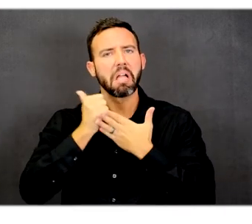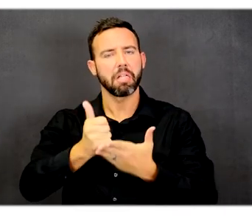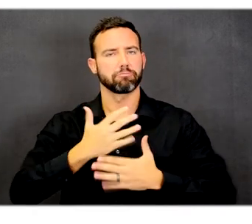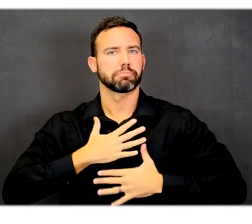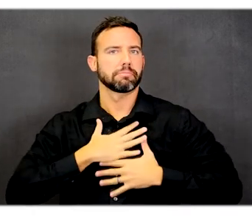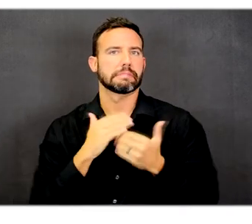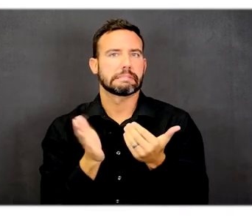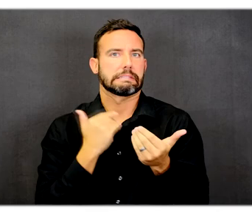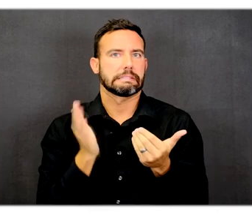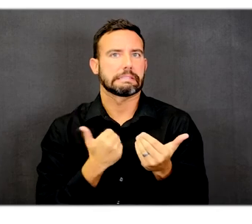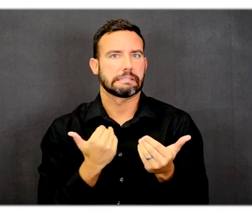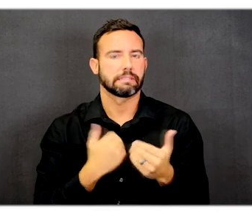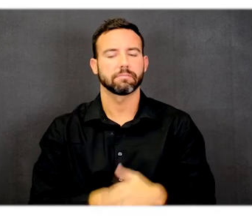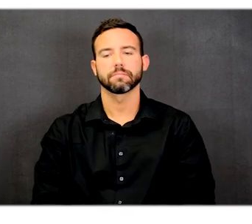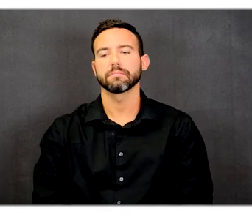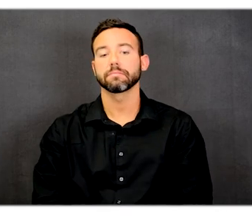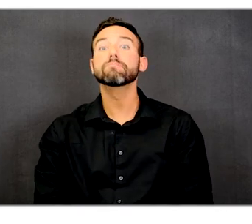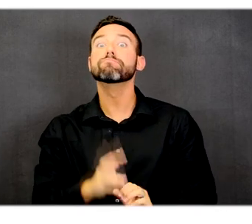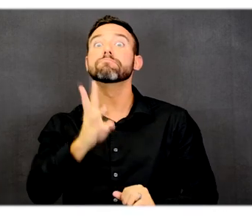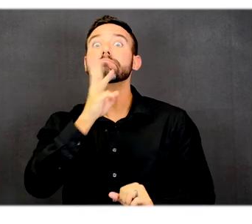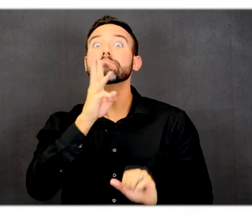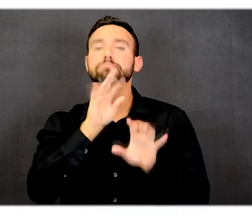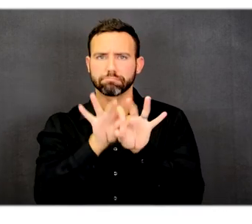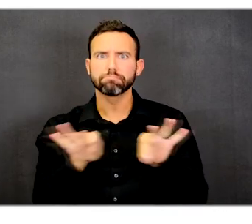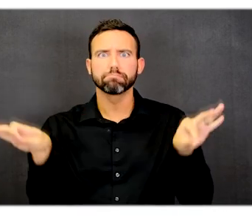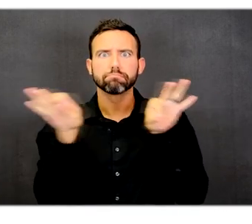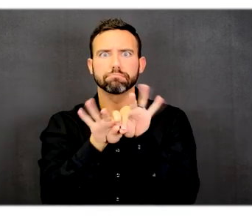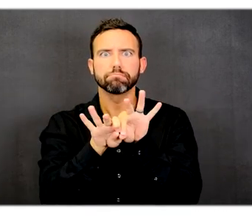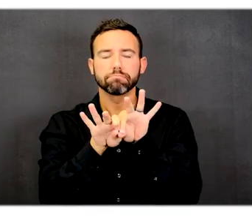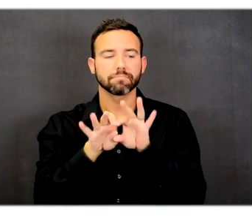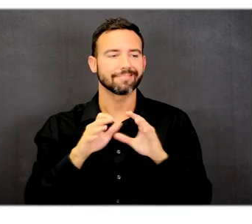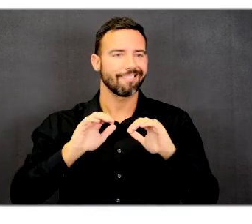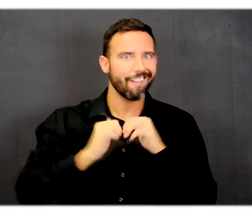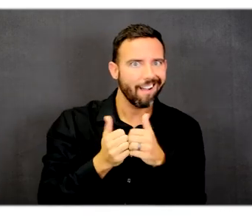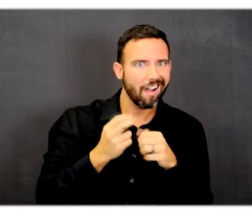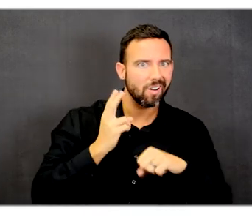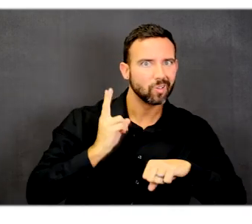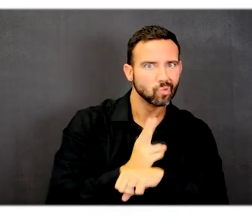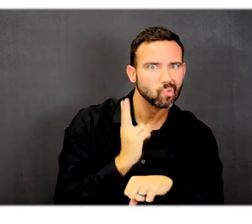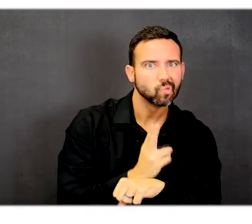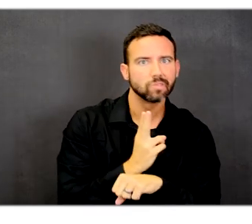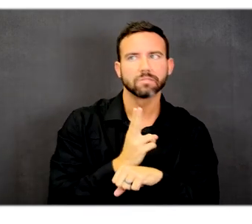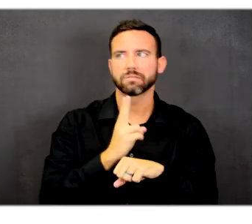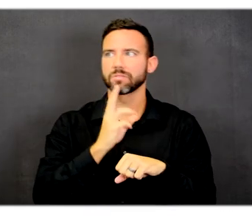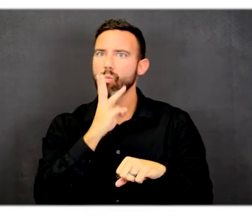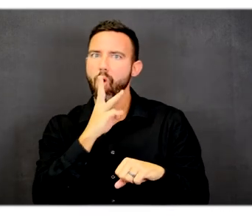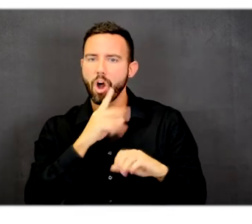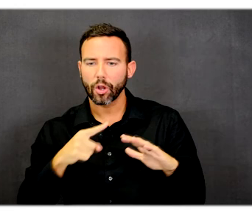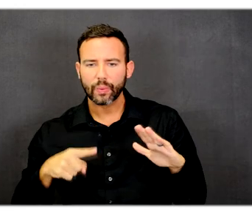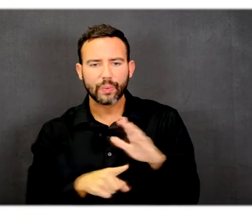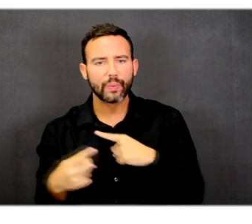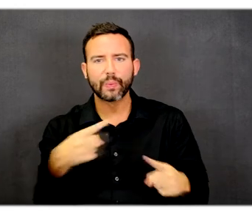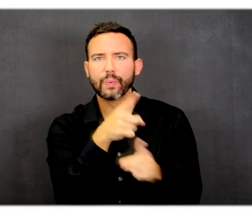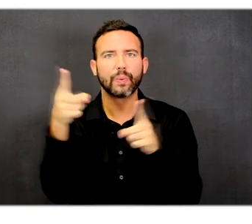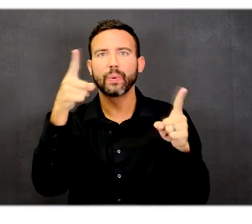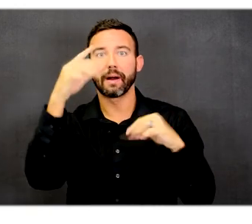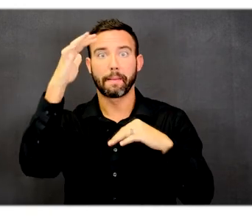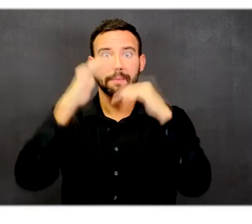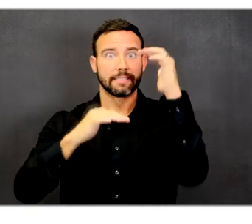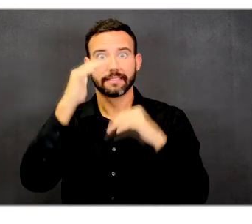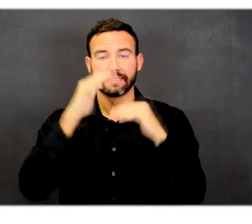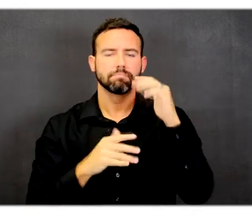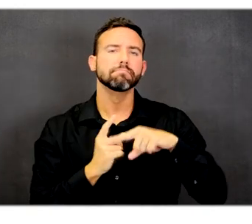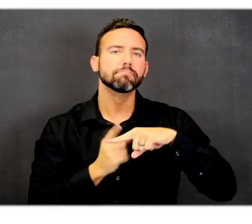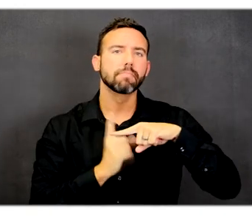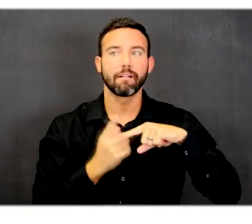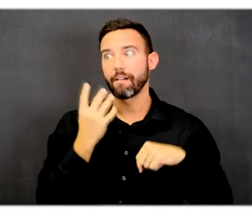Water is important. How the available water is used, navigating through the facility, and the treatment of the water outside the